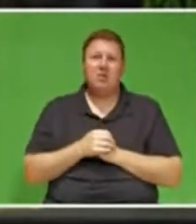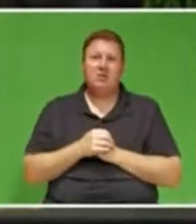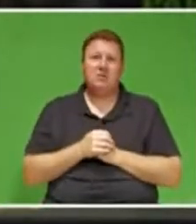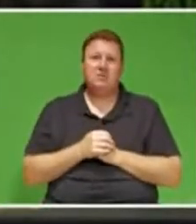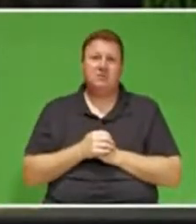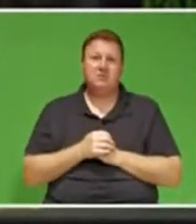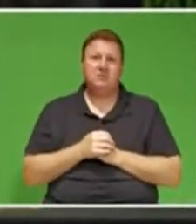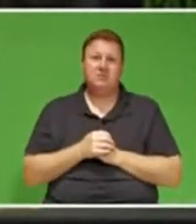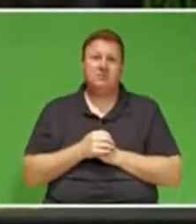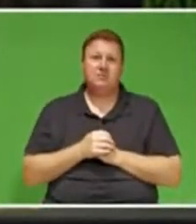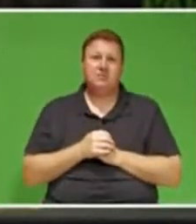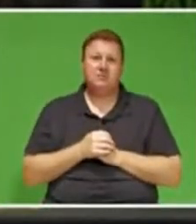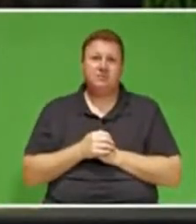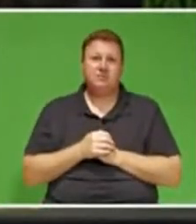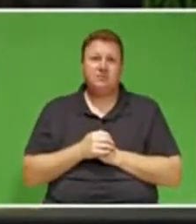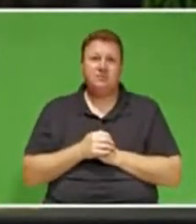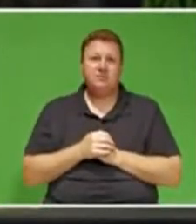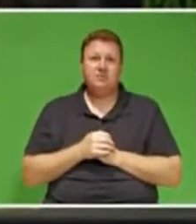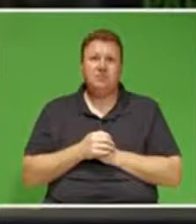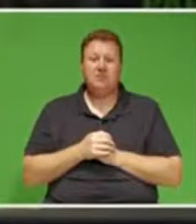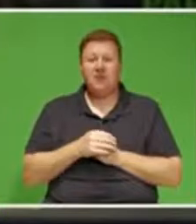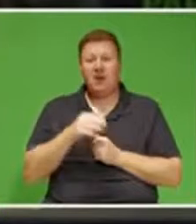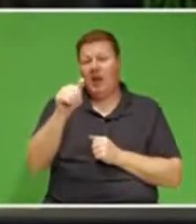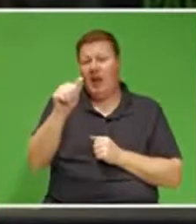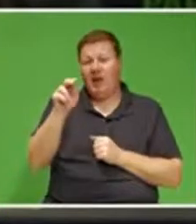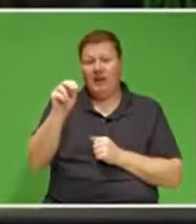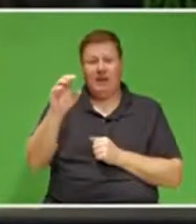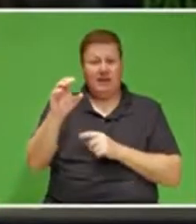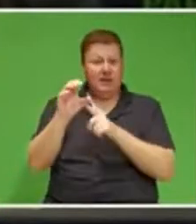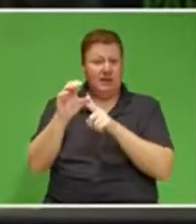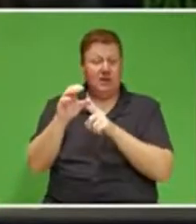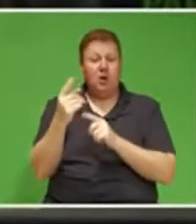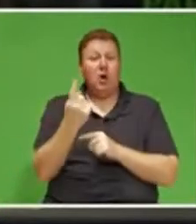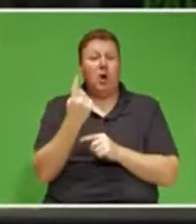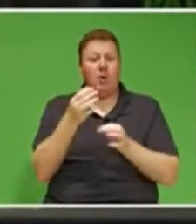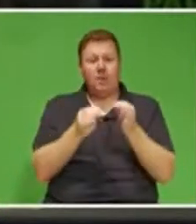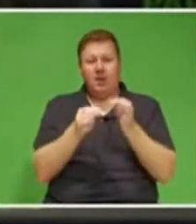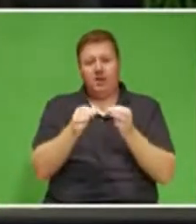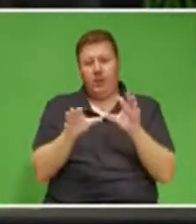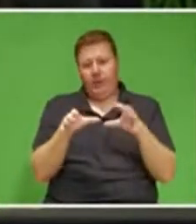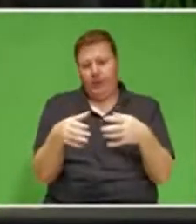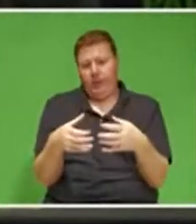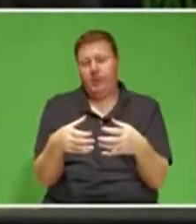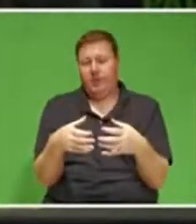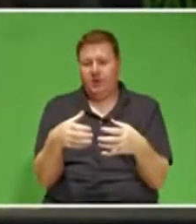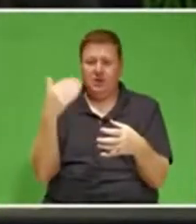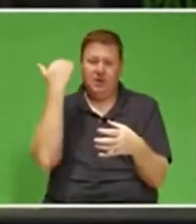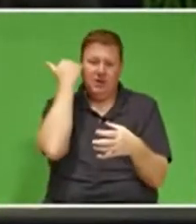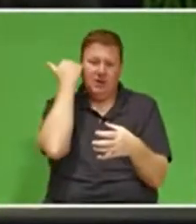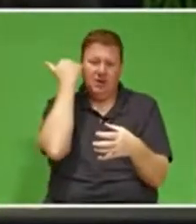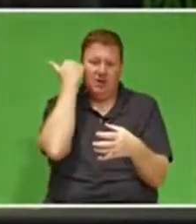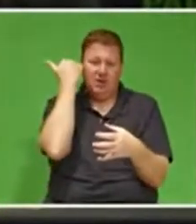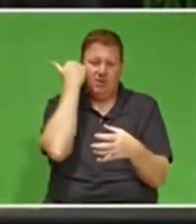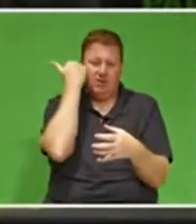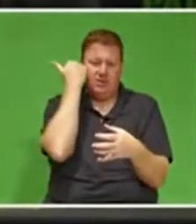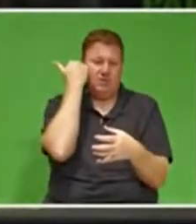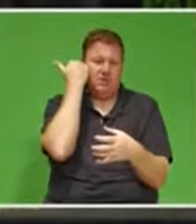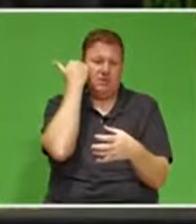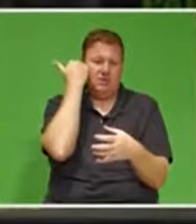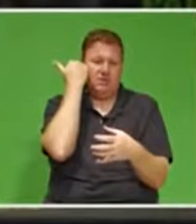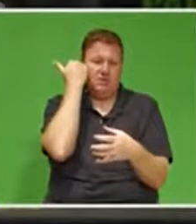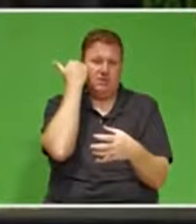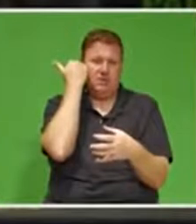Now, the ANC is not the only party that is in government, in various